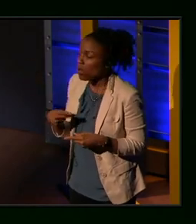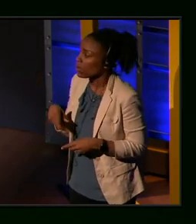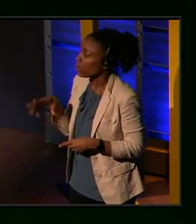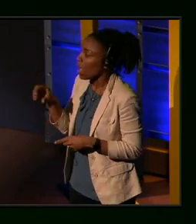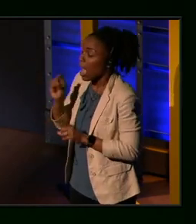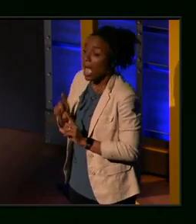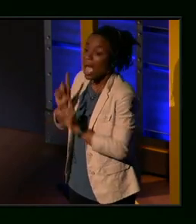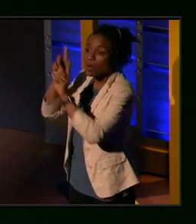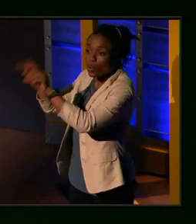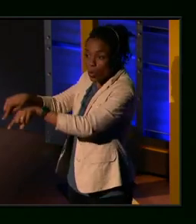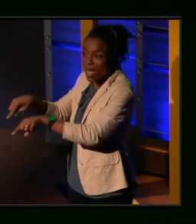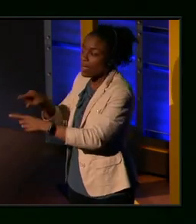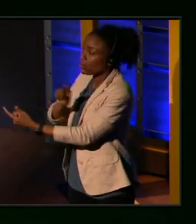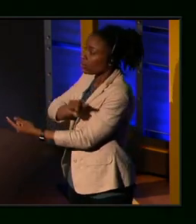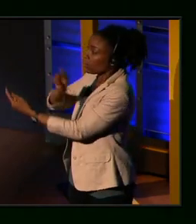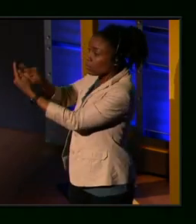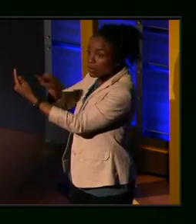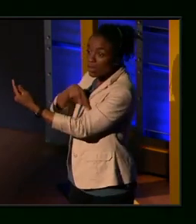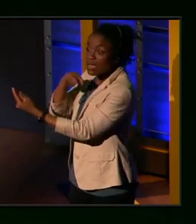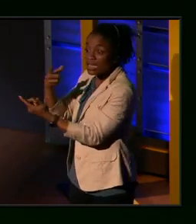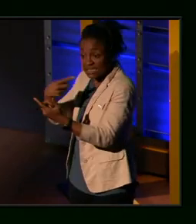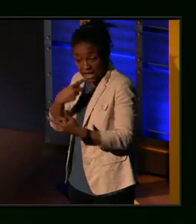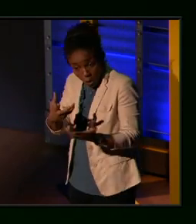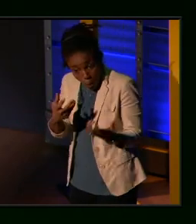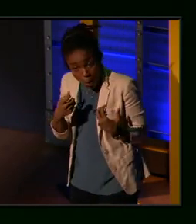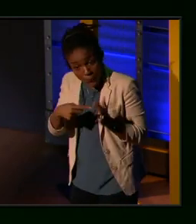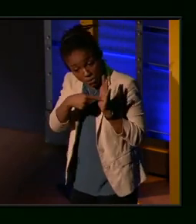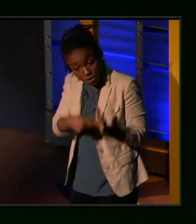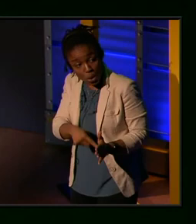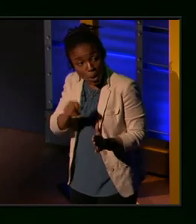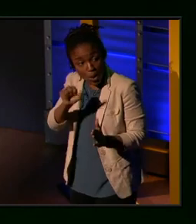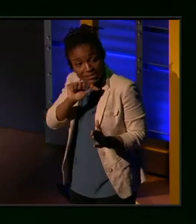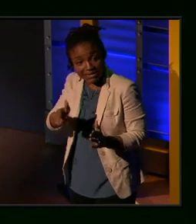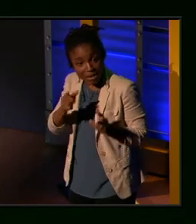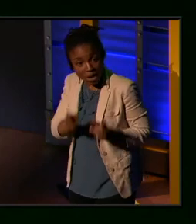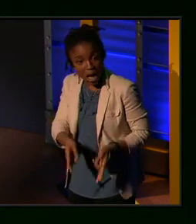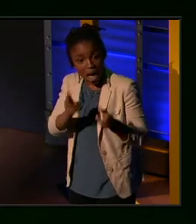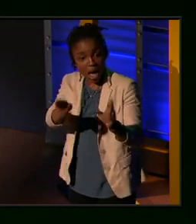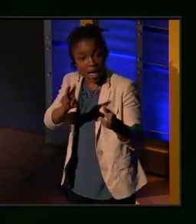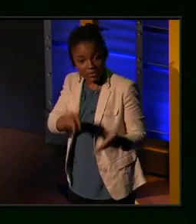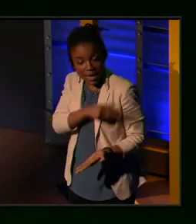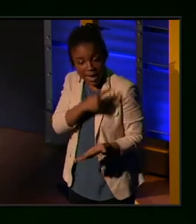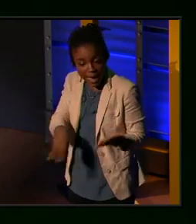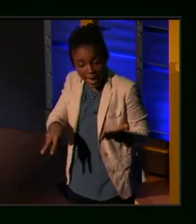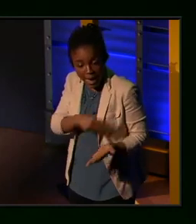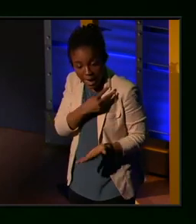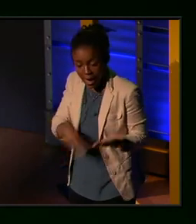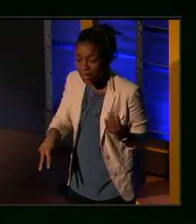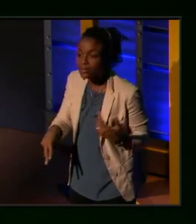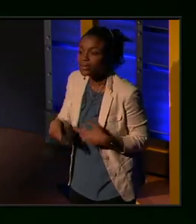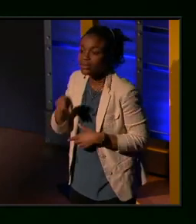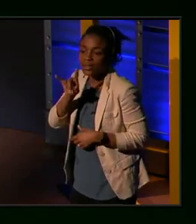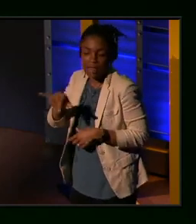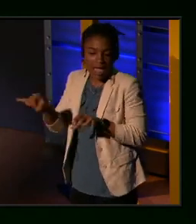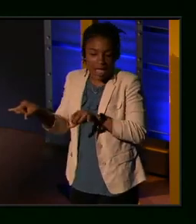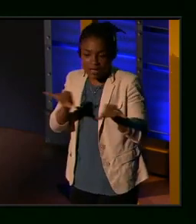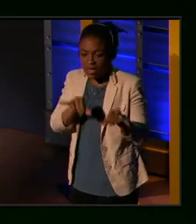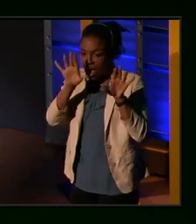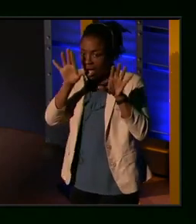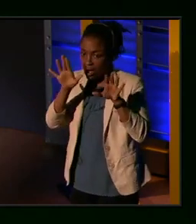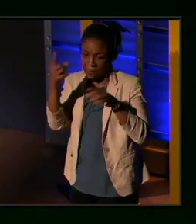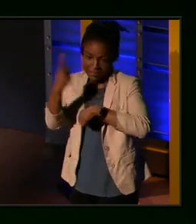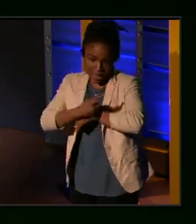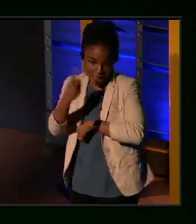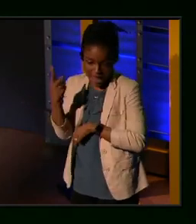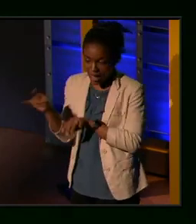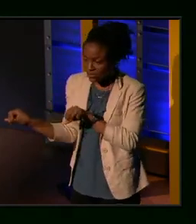and he said, do you want me to show you the seal hunting dance? And it was right after, it actually was probably the same day. I think it was the